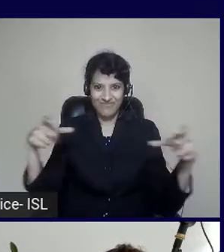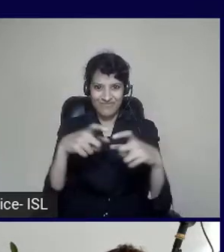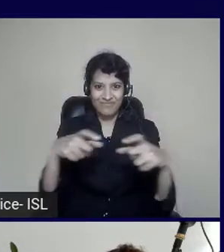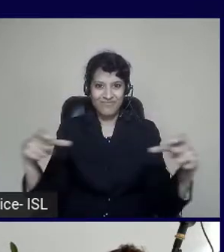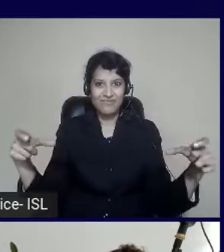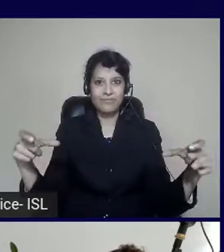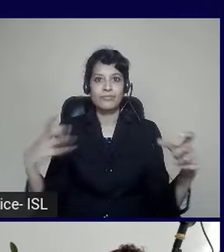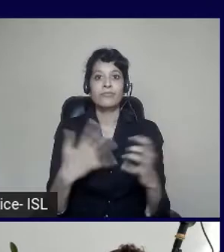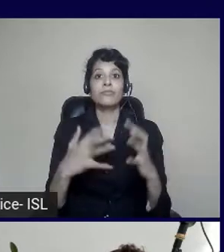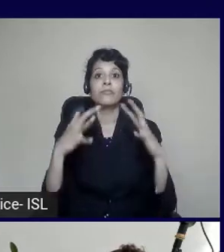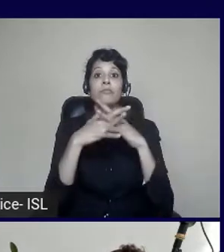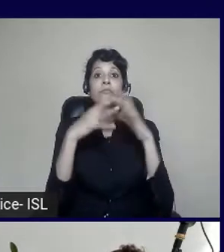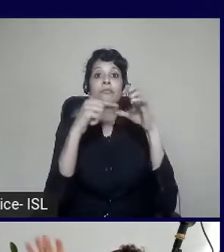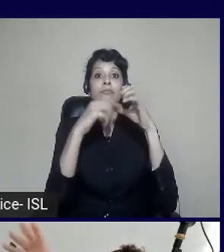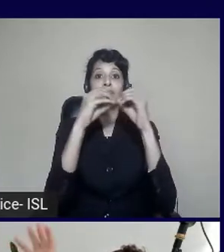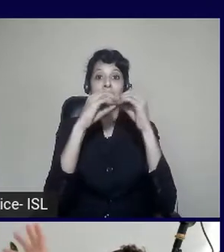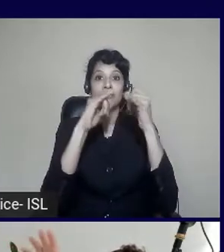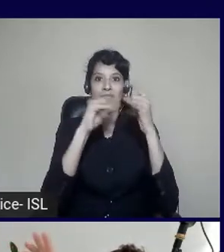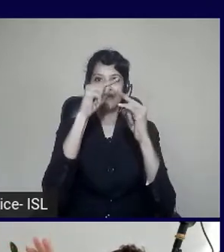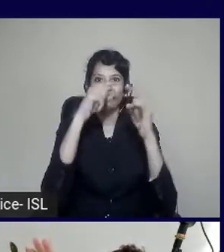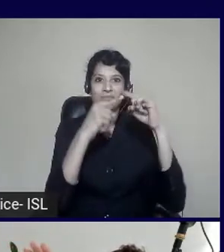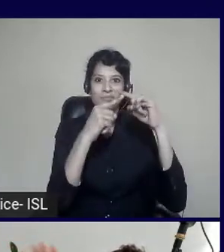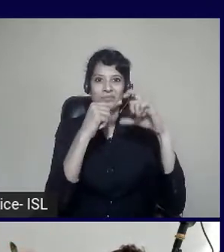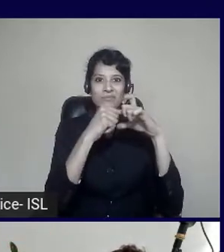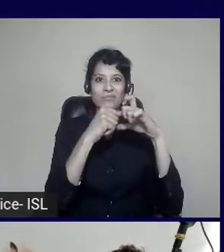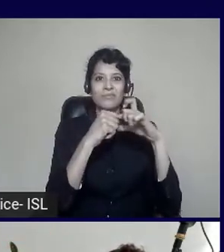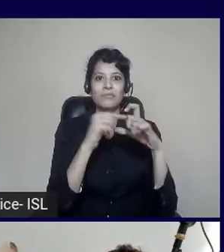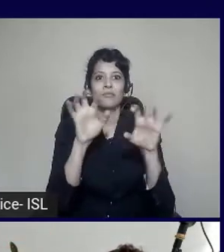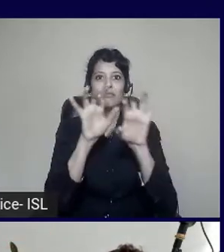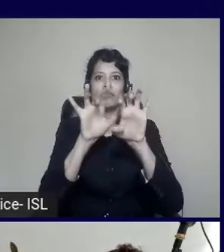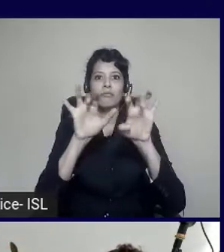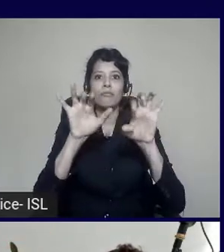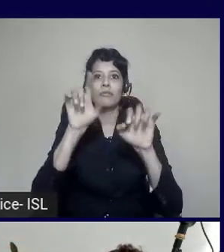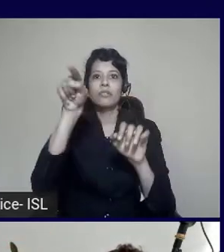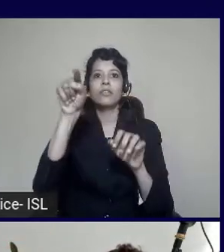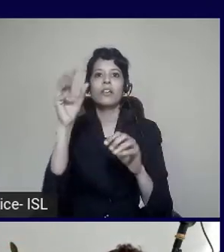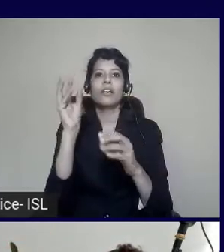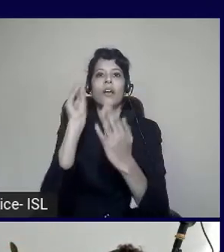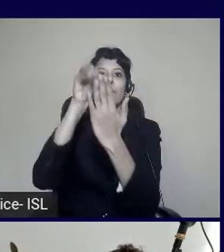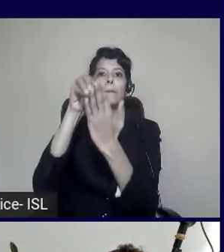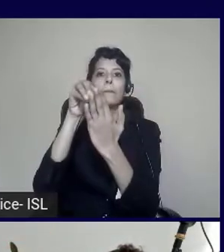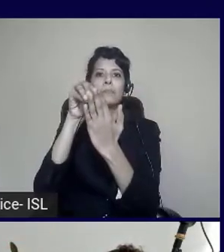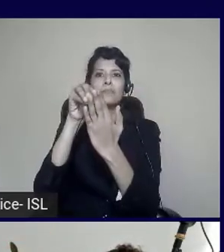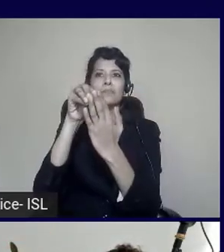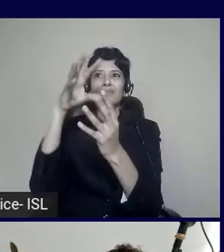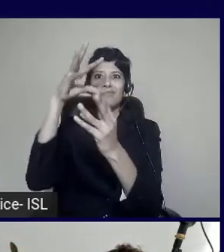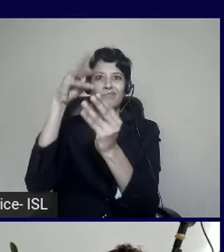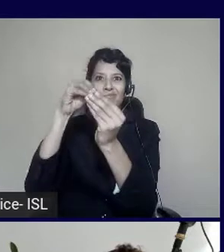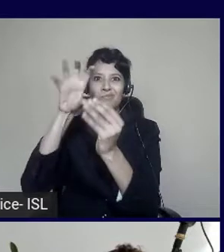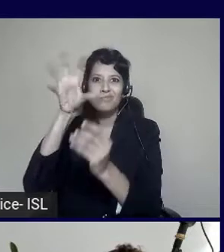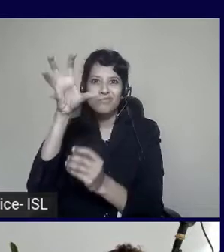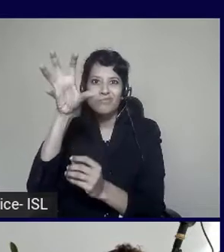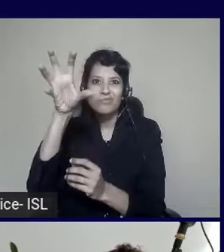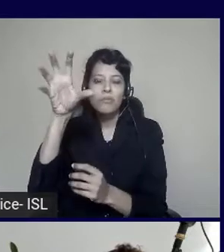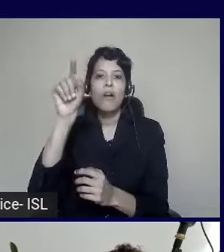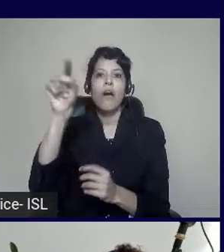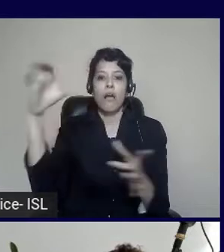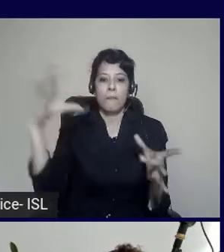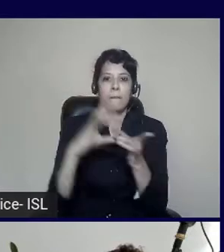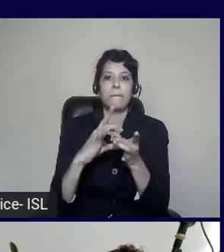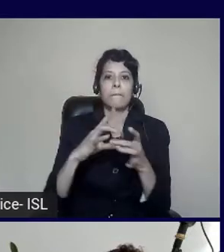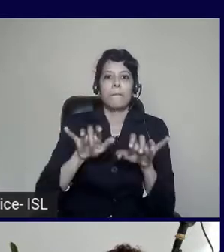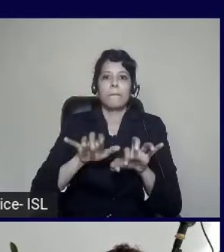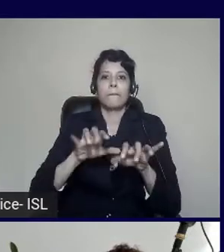can't be. Because they go in and they change the tab index and they forget to update it. But operable, can you use it, is also for